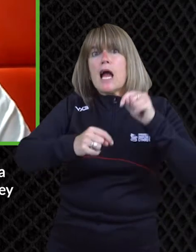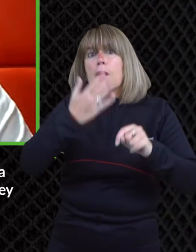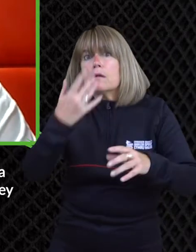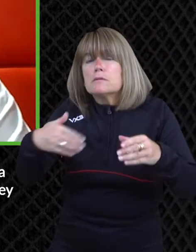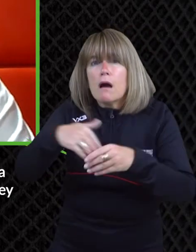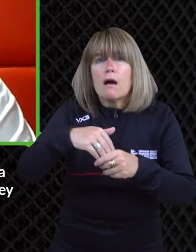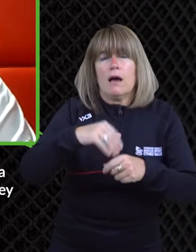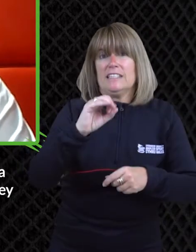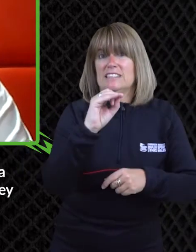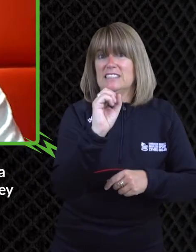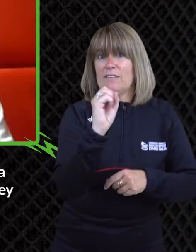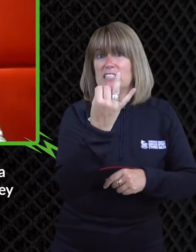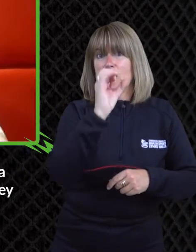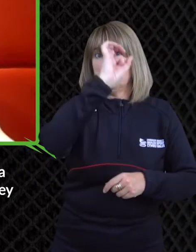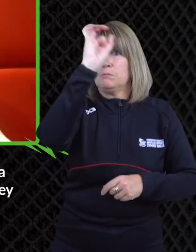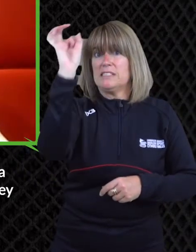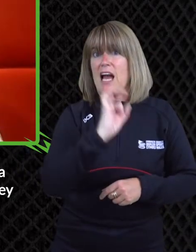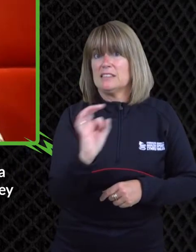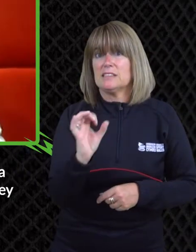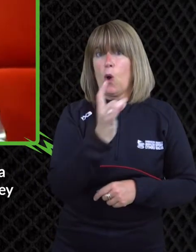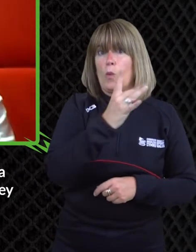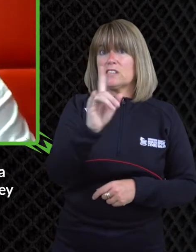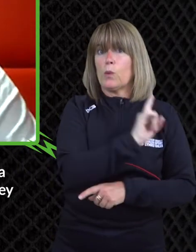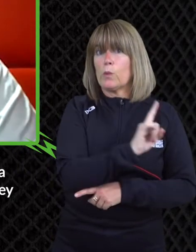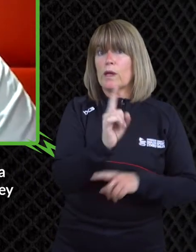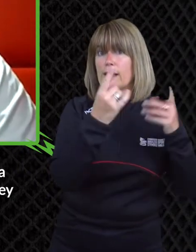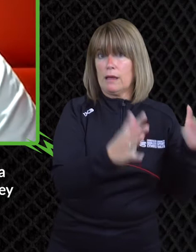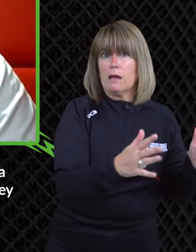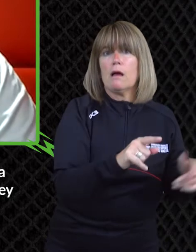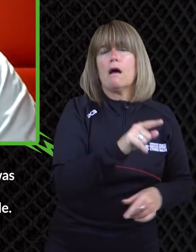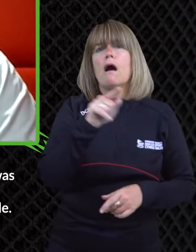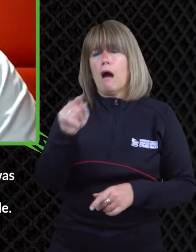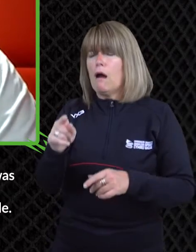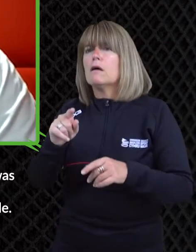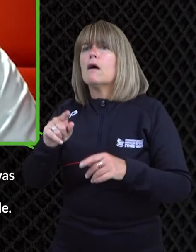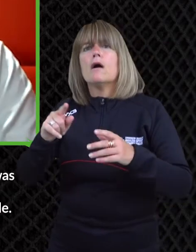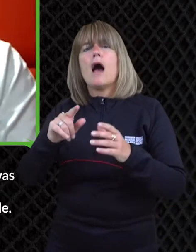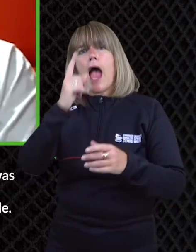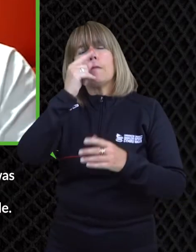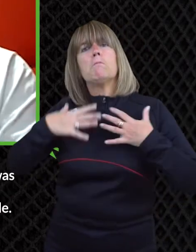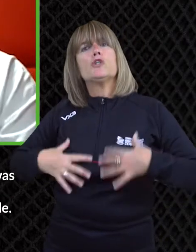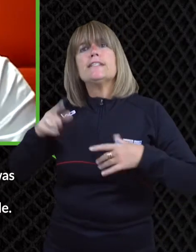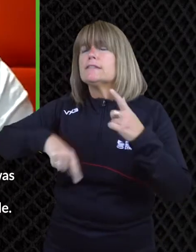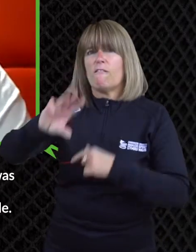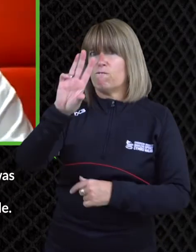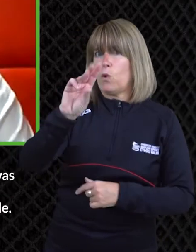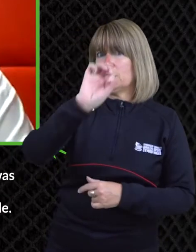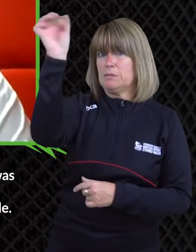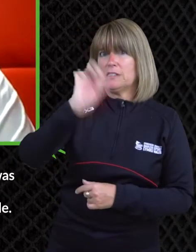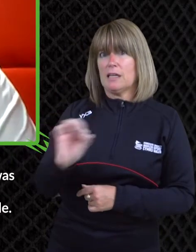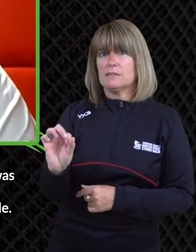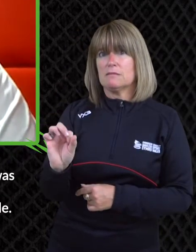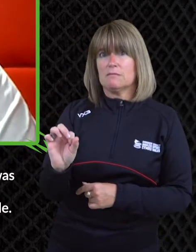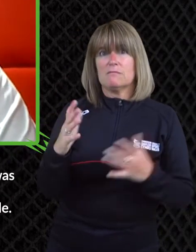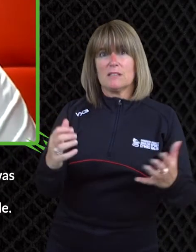impairment that are a bit nervous to start running because they don't have anyone to do it with them just by changing little things in society we can